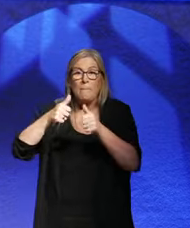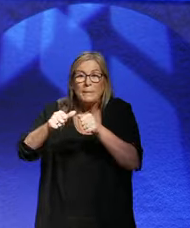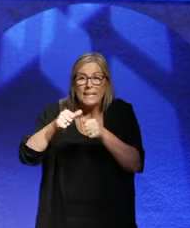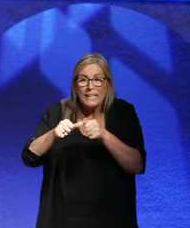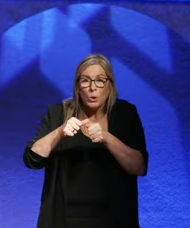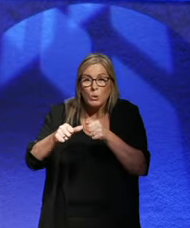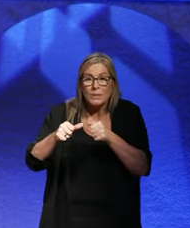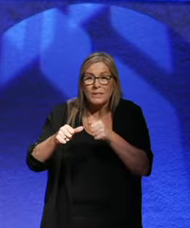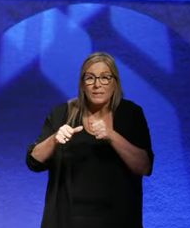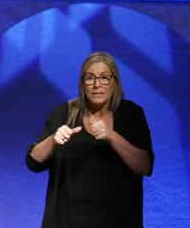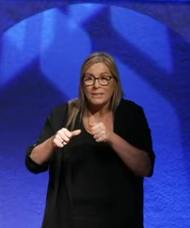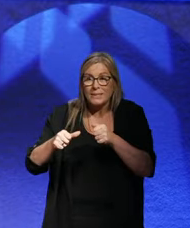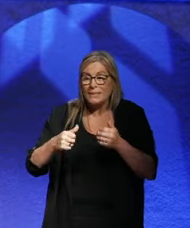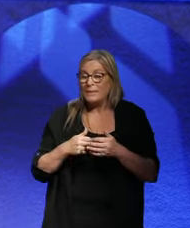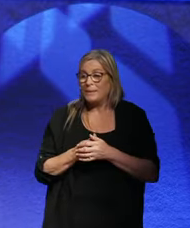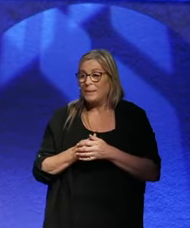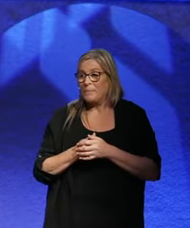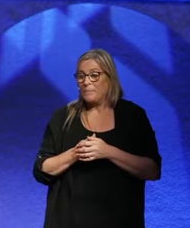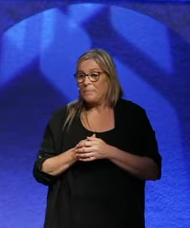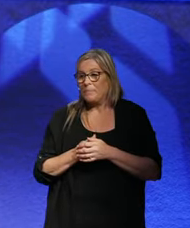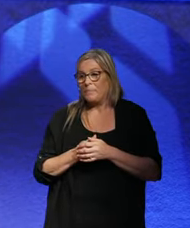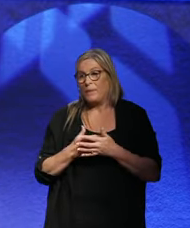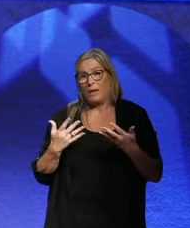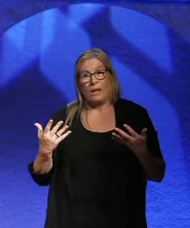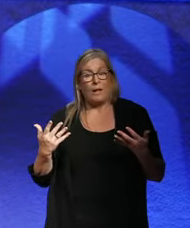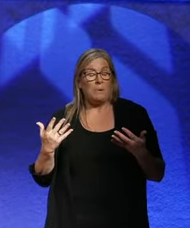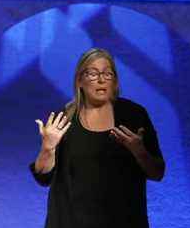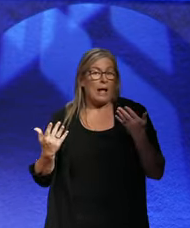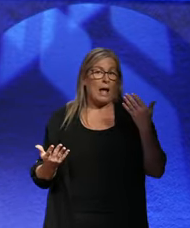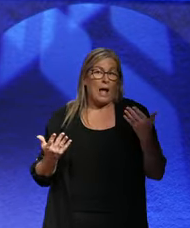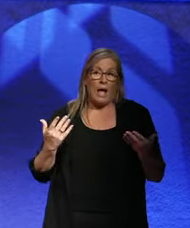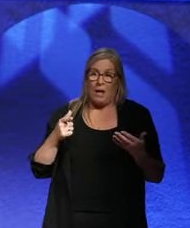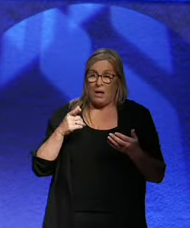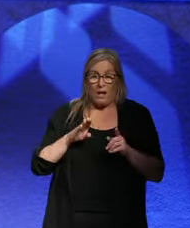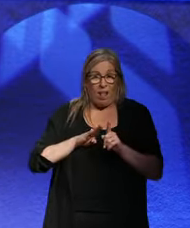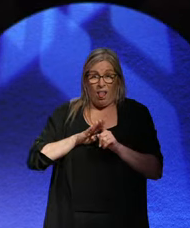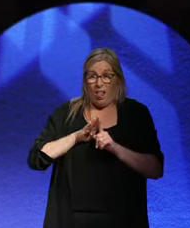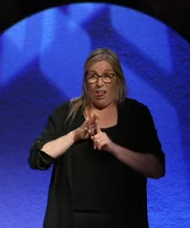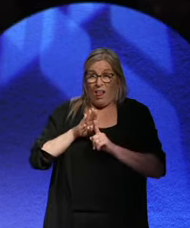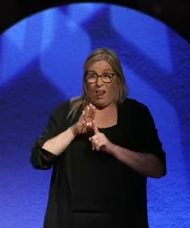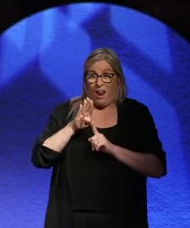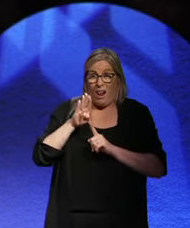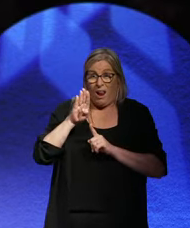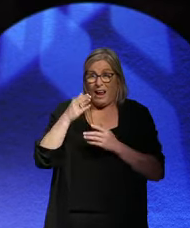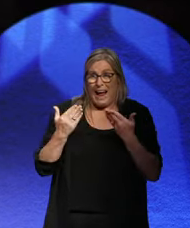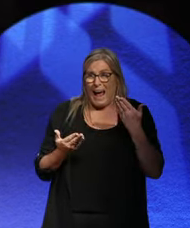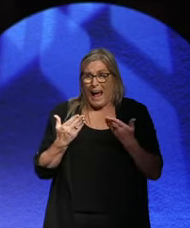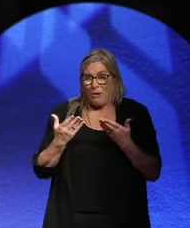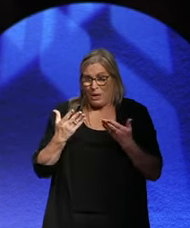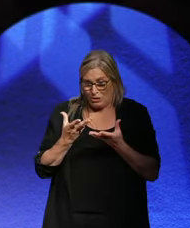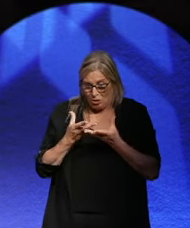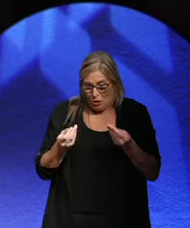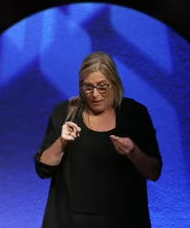on a flat. I mean, how was this remedies?